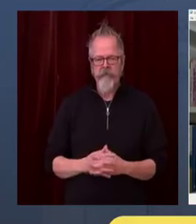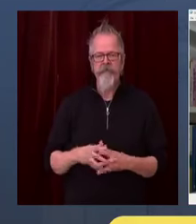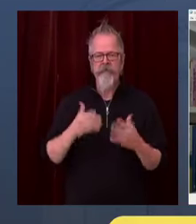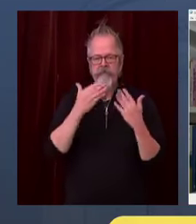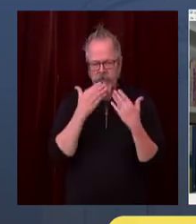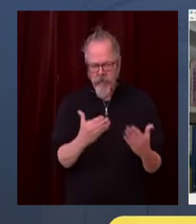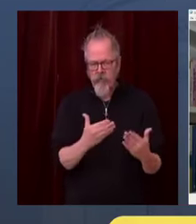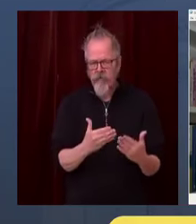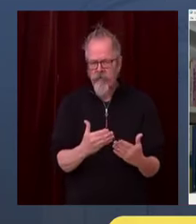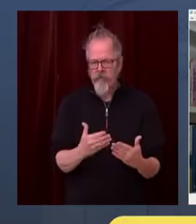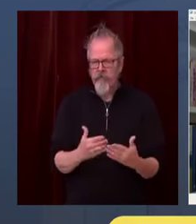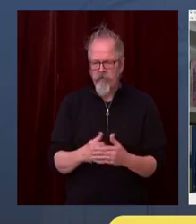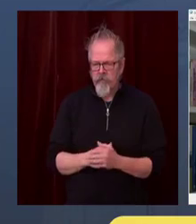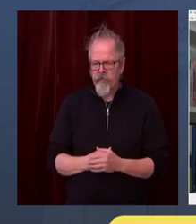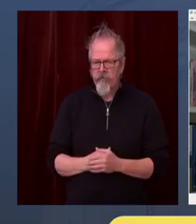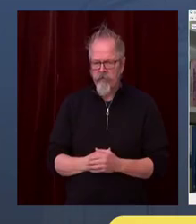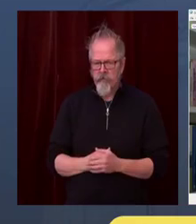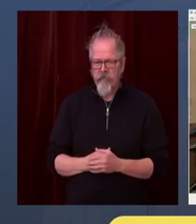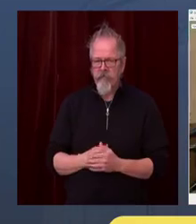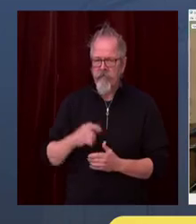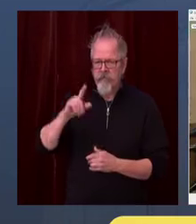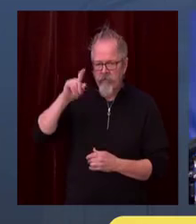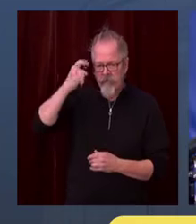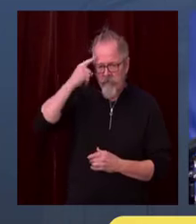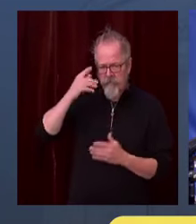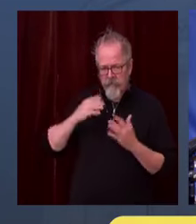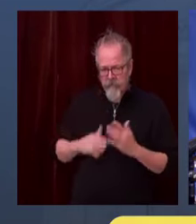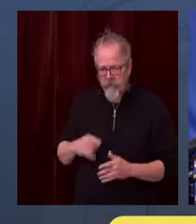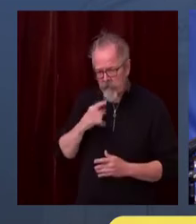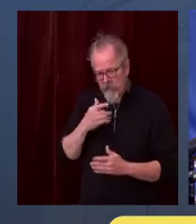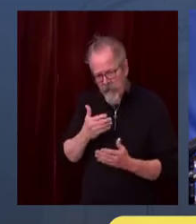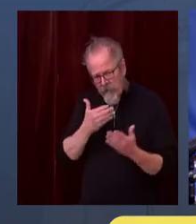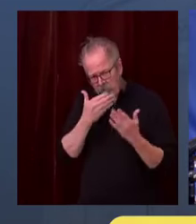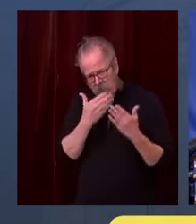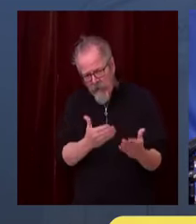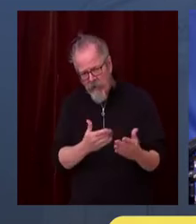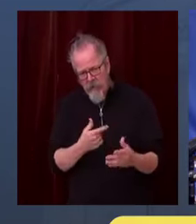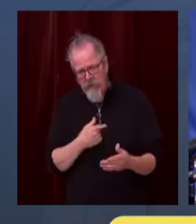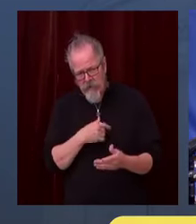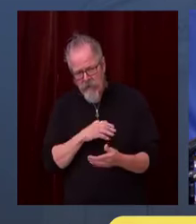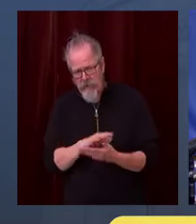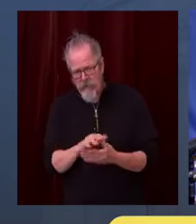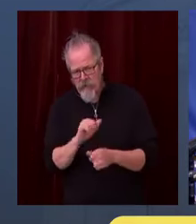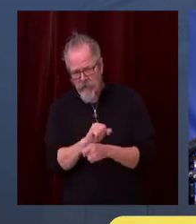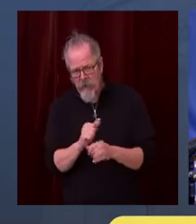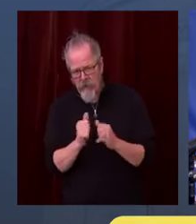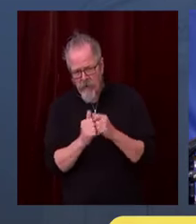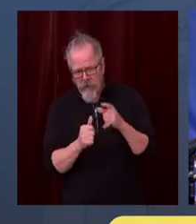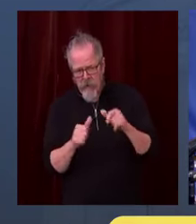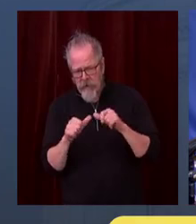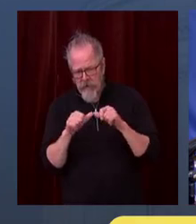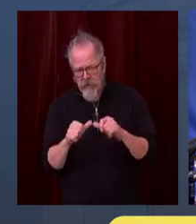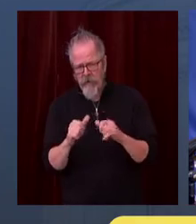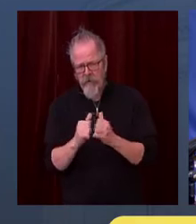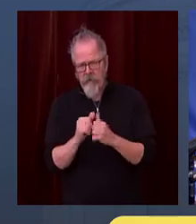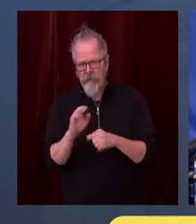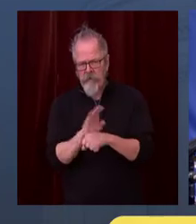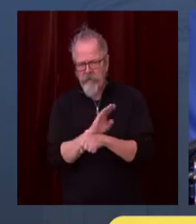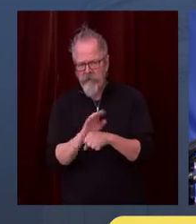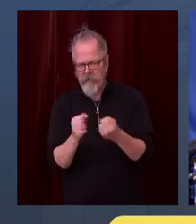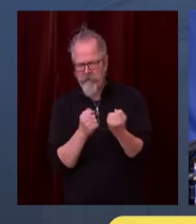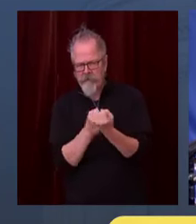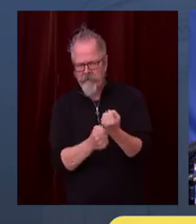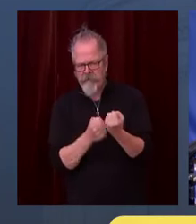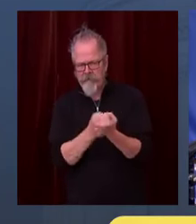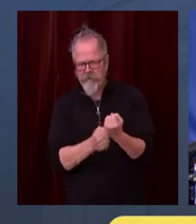Thank you. Thank you, Dow. I appreciate it. working with you on these business plans, along with the mayor and your colleagues. And I appreciate you saying,